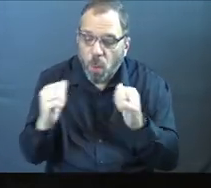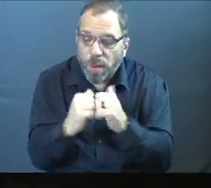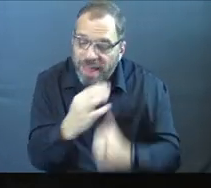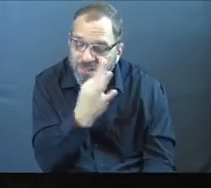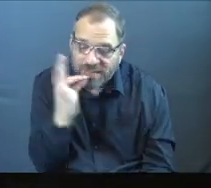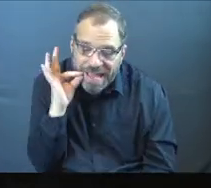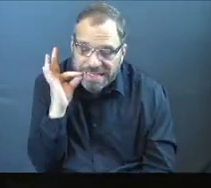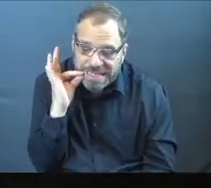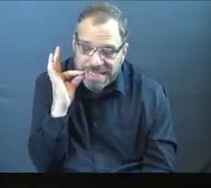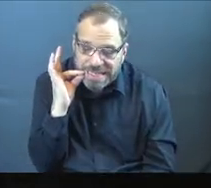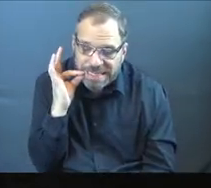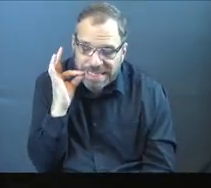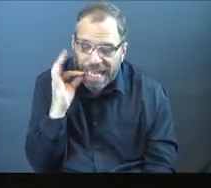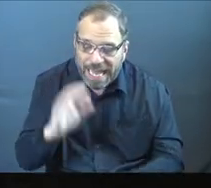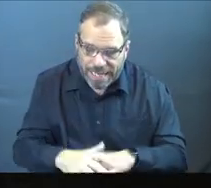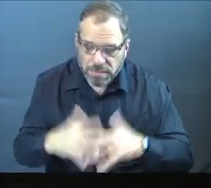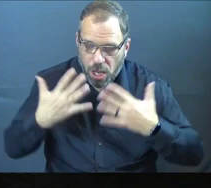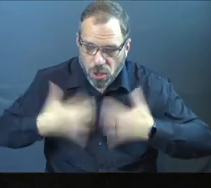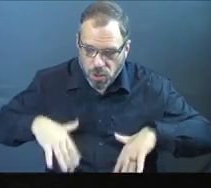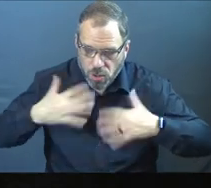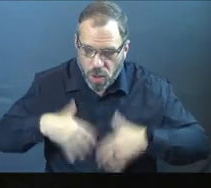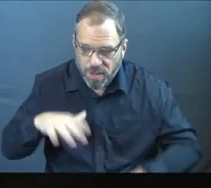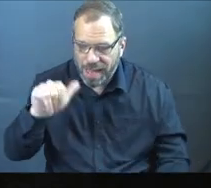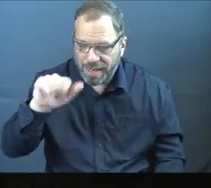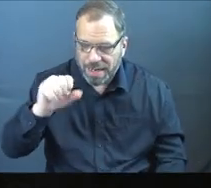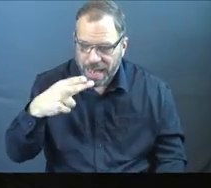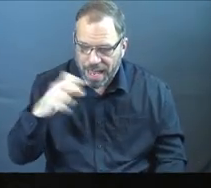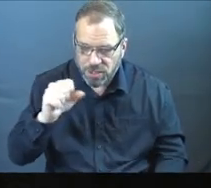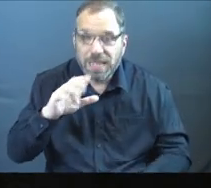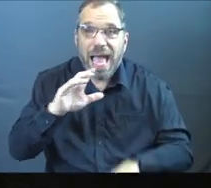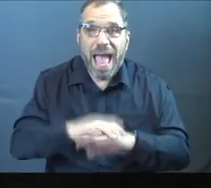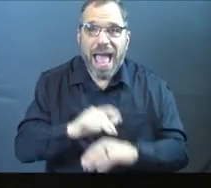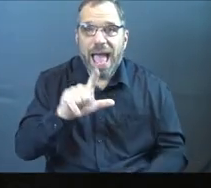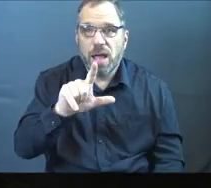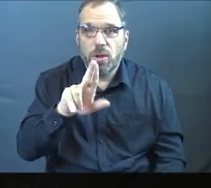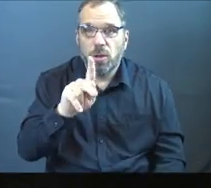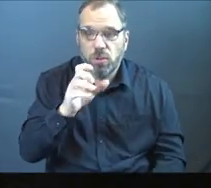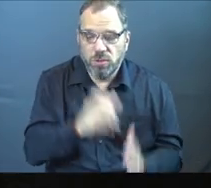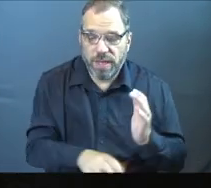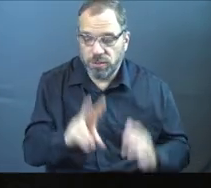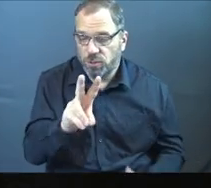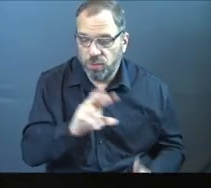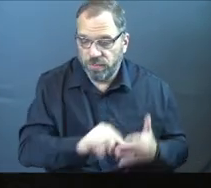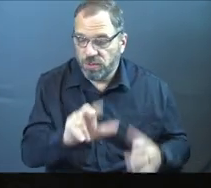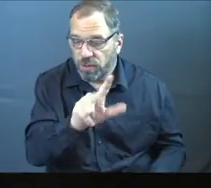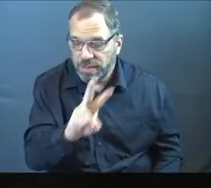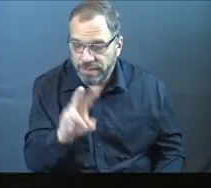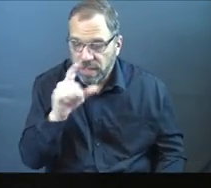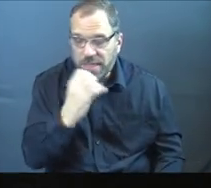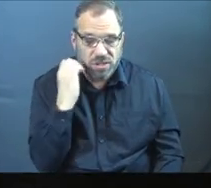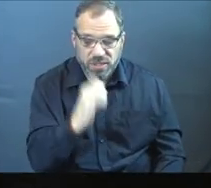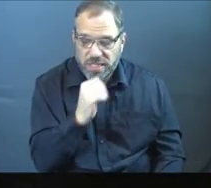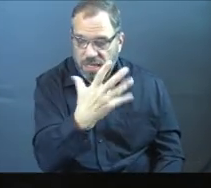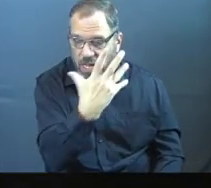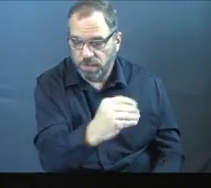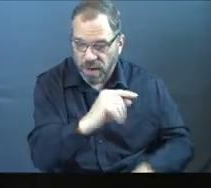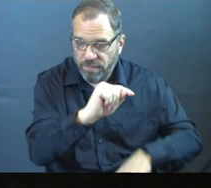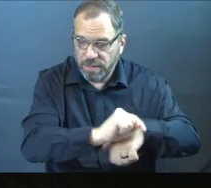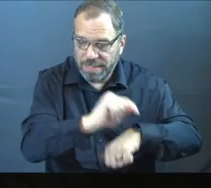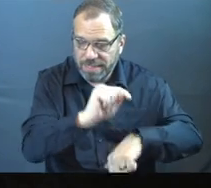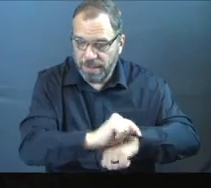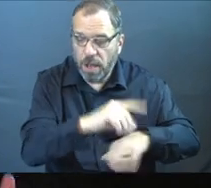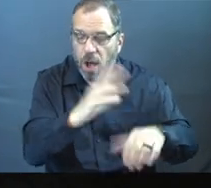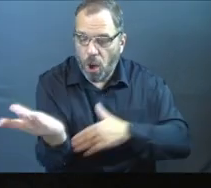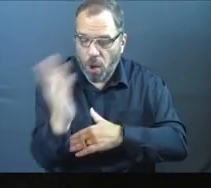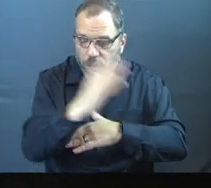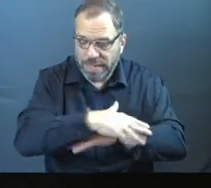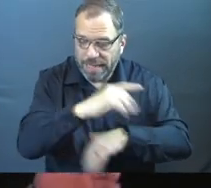fasting and sackcloth and ashes. The prophetess Anna in Luke 2 verse 37 says, did not depart from the temple. spent all of her